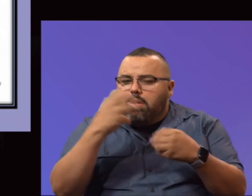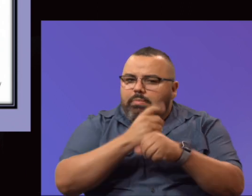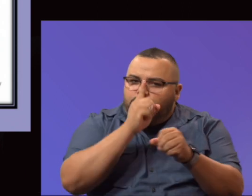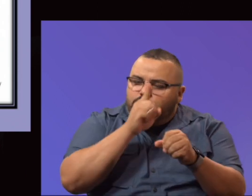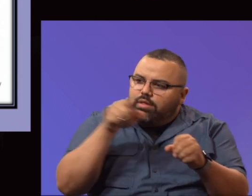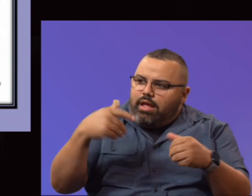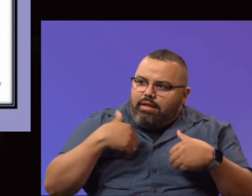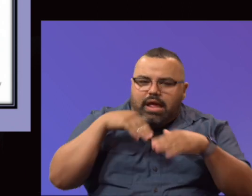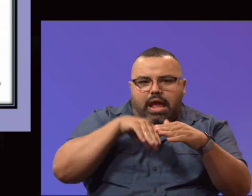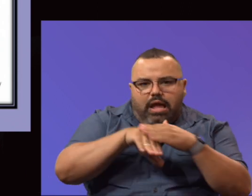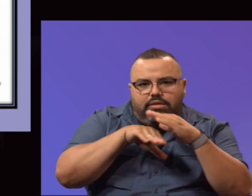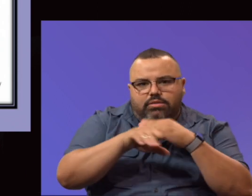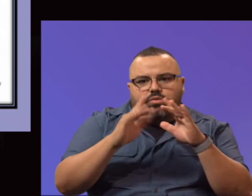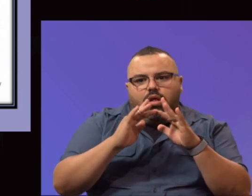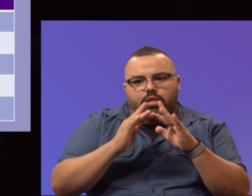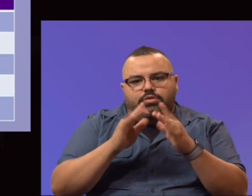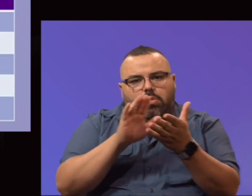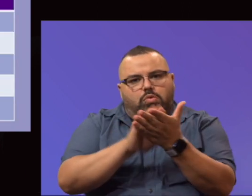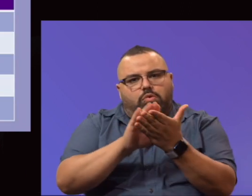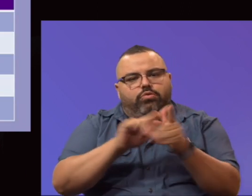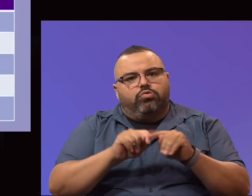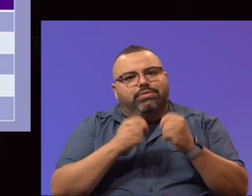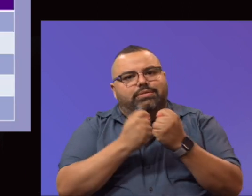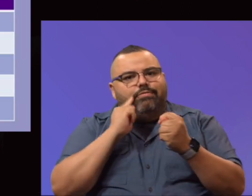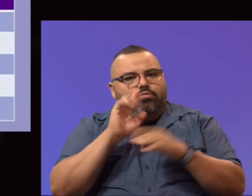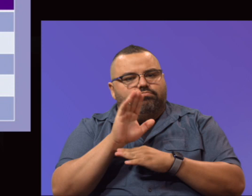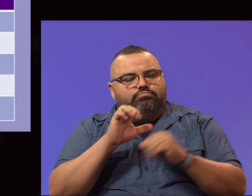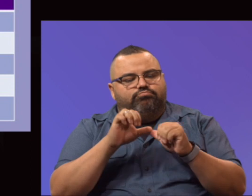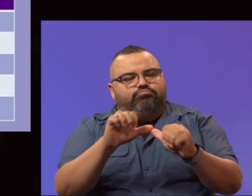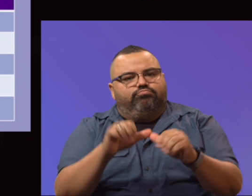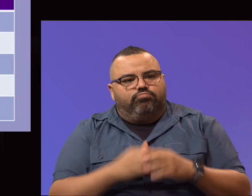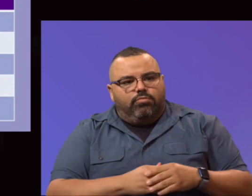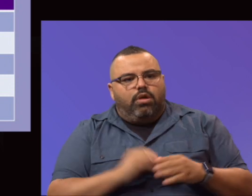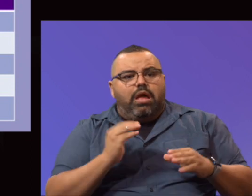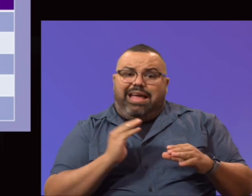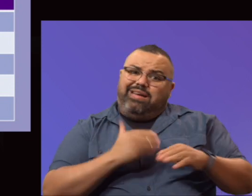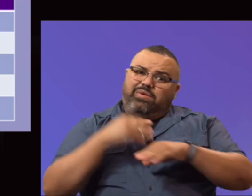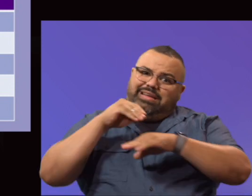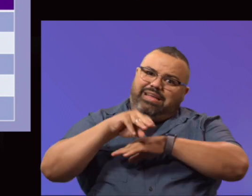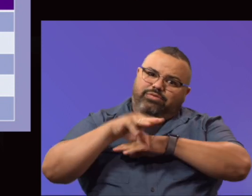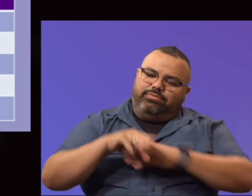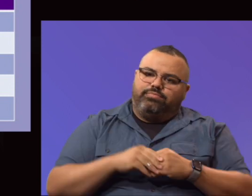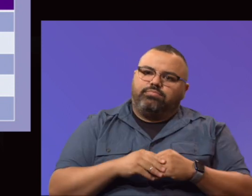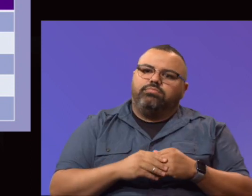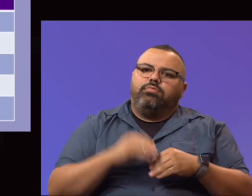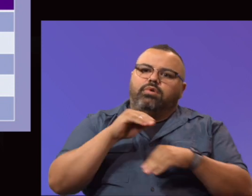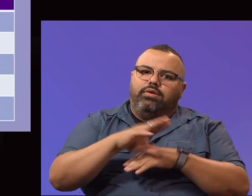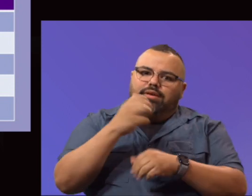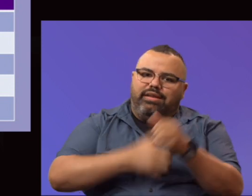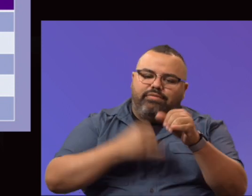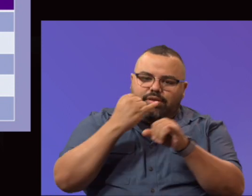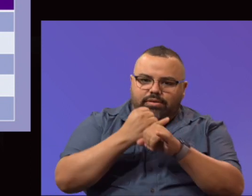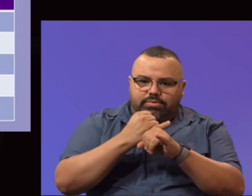sure that they had access to it online. And so kudos to the team for moving that forward. Our counselors, counseling at every single